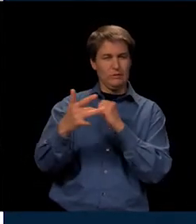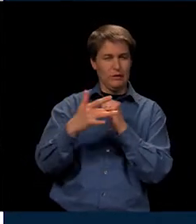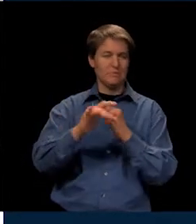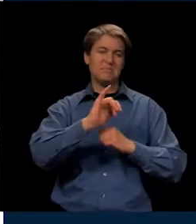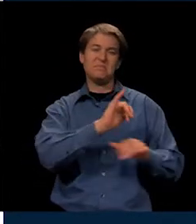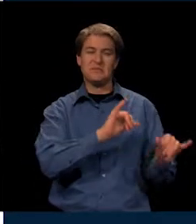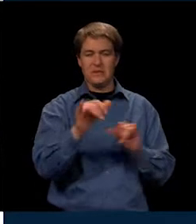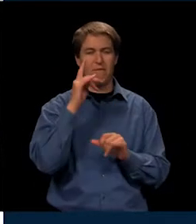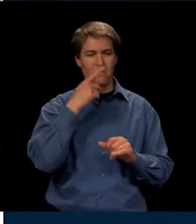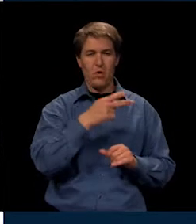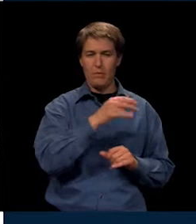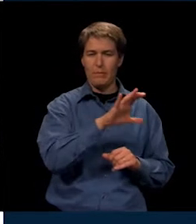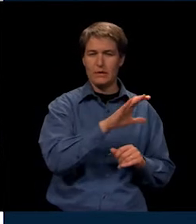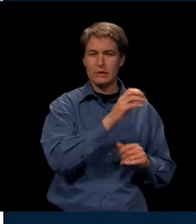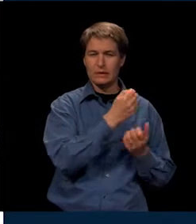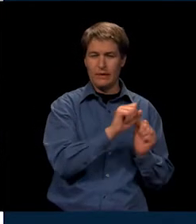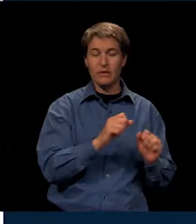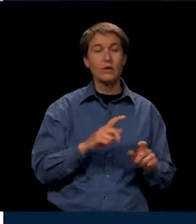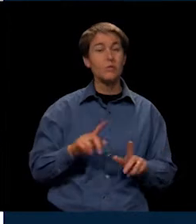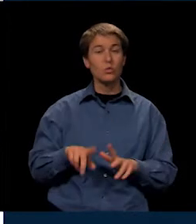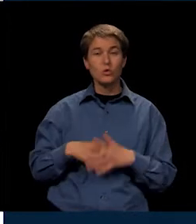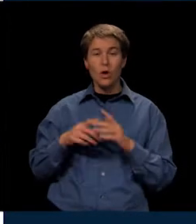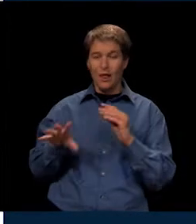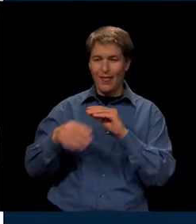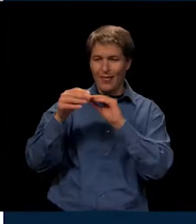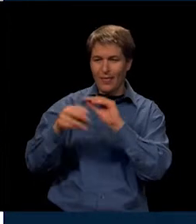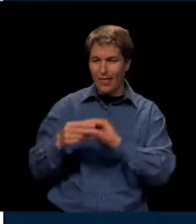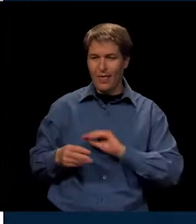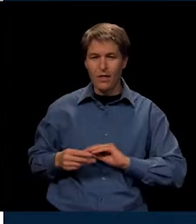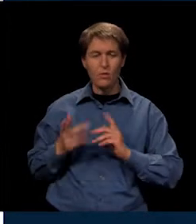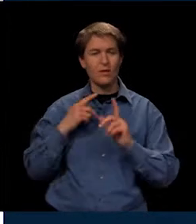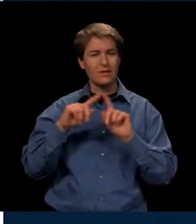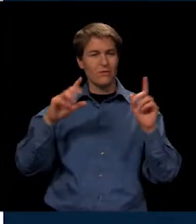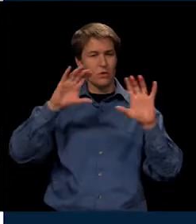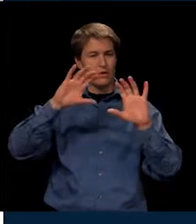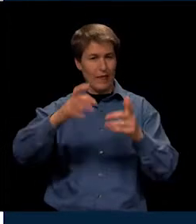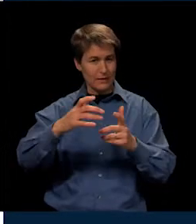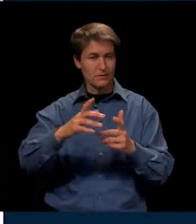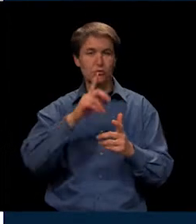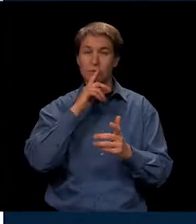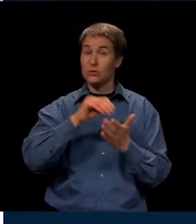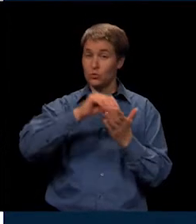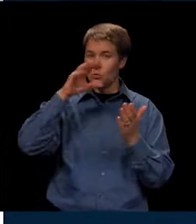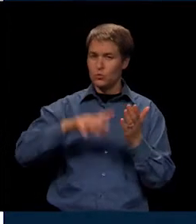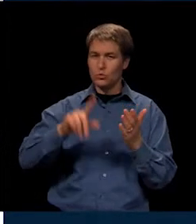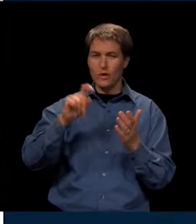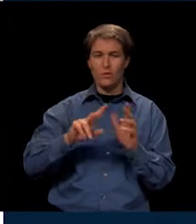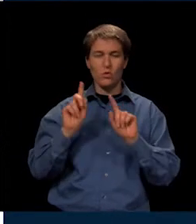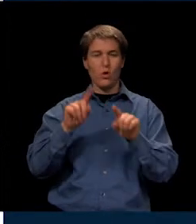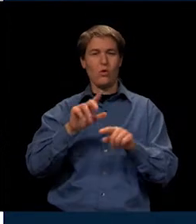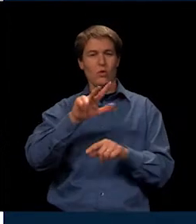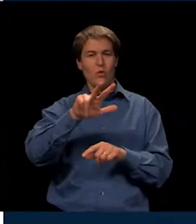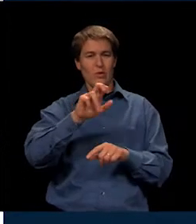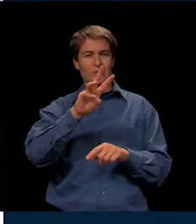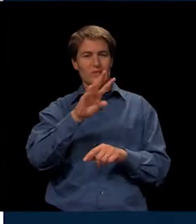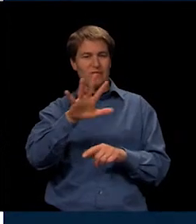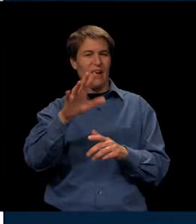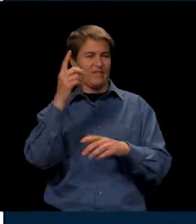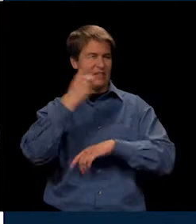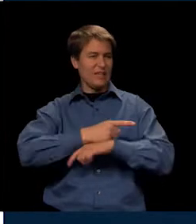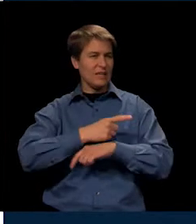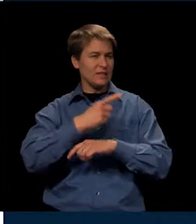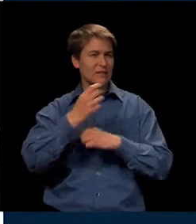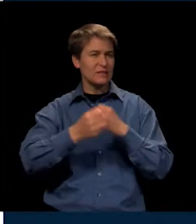safety. Then we started messing with it and we came up with all these coursework. Actually, our students would have to go 365 days a year, seven